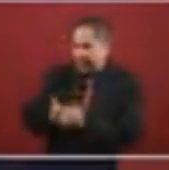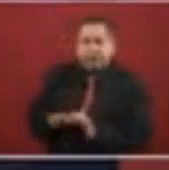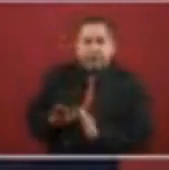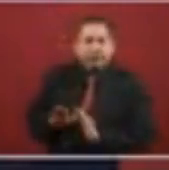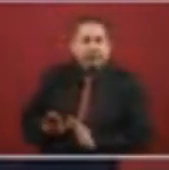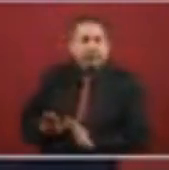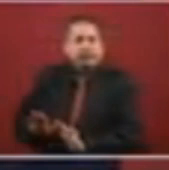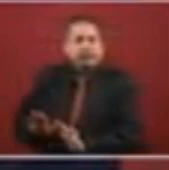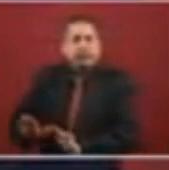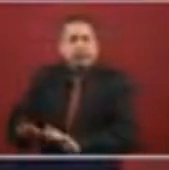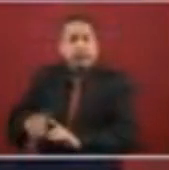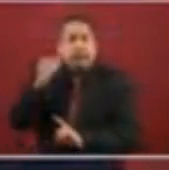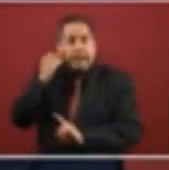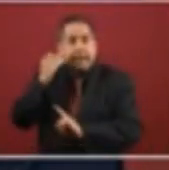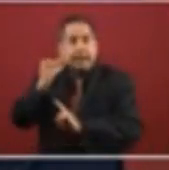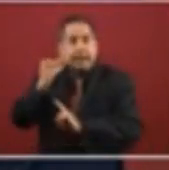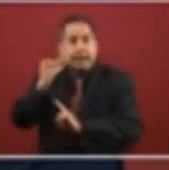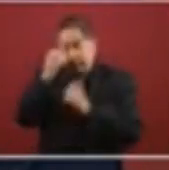or justice.